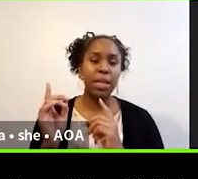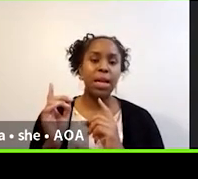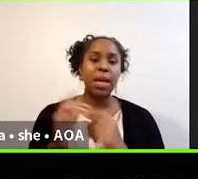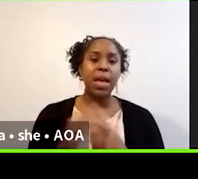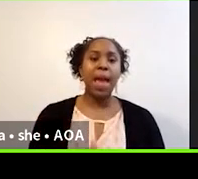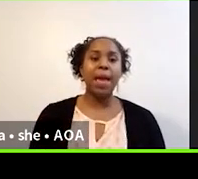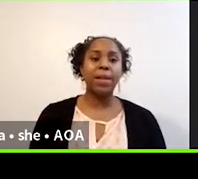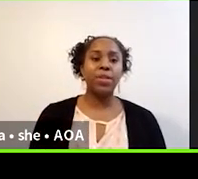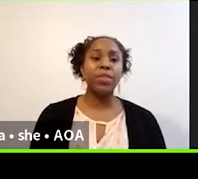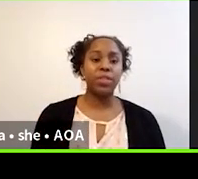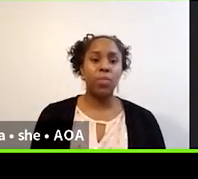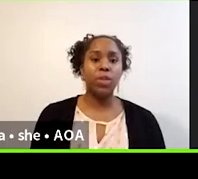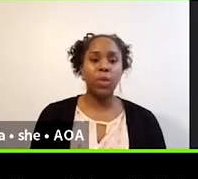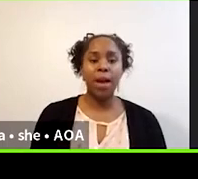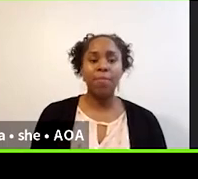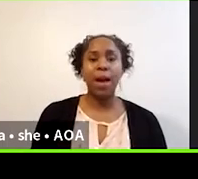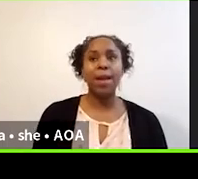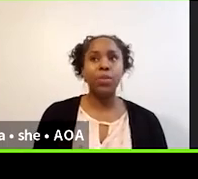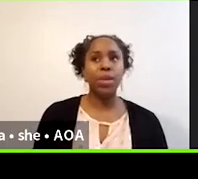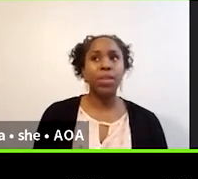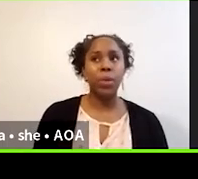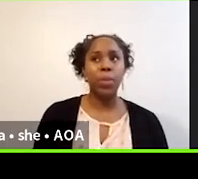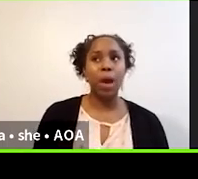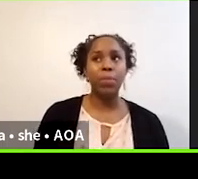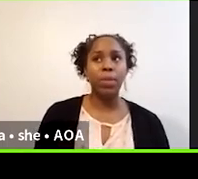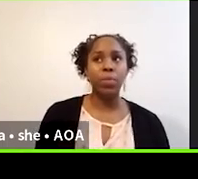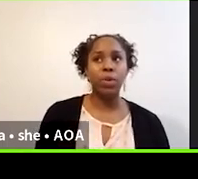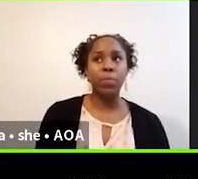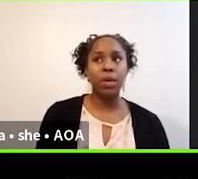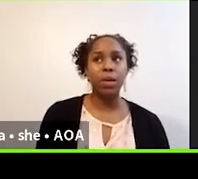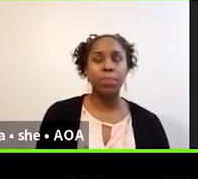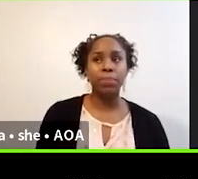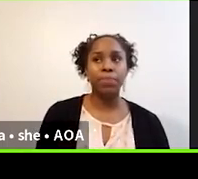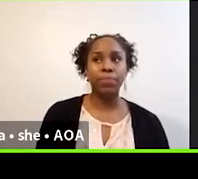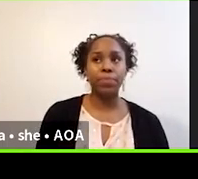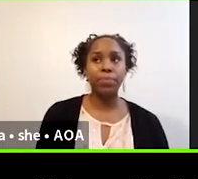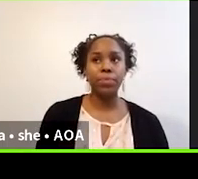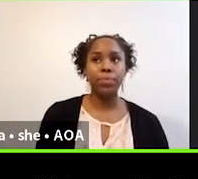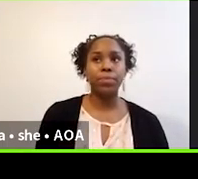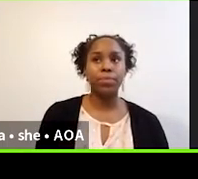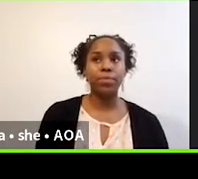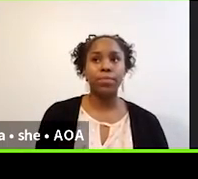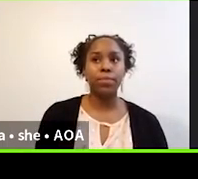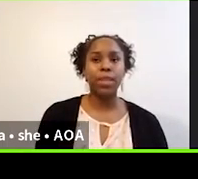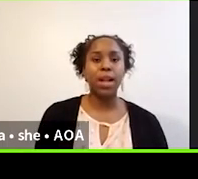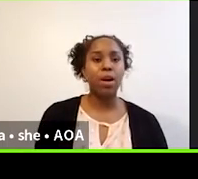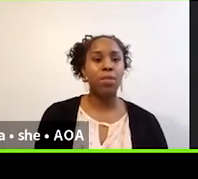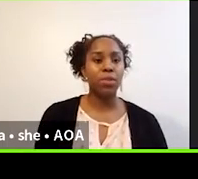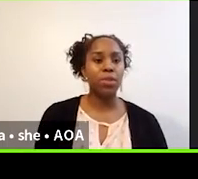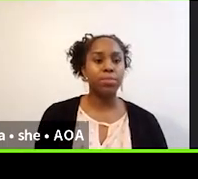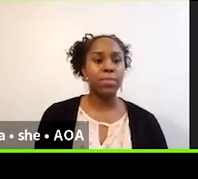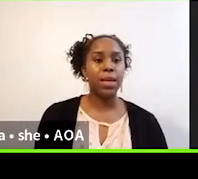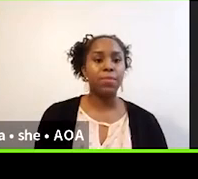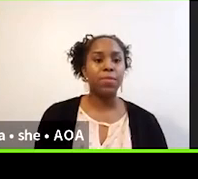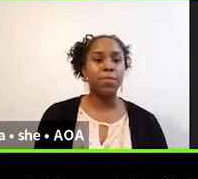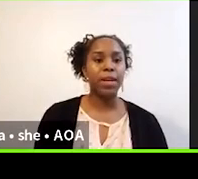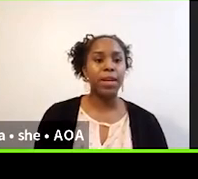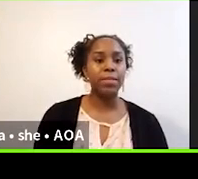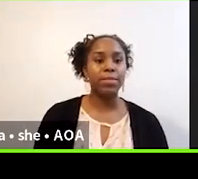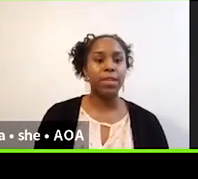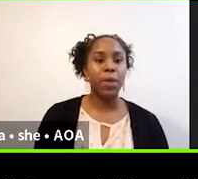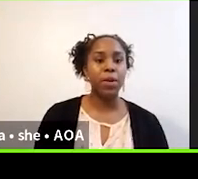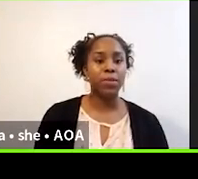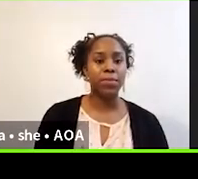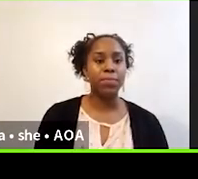Divisions and the state ones we have. I do think that we probably would be. Not awful if a